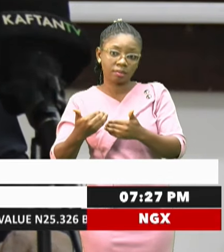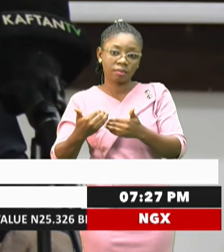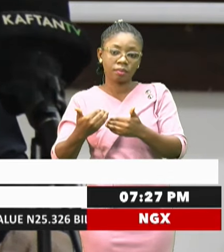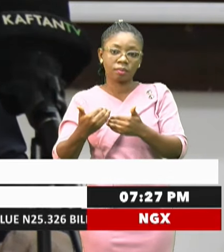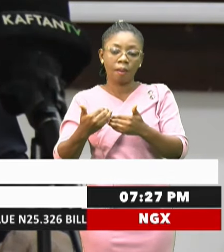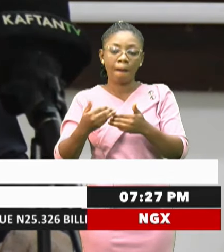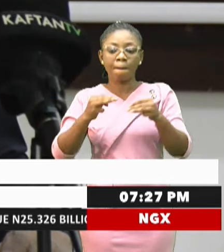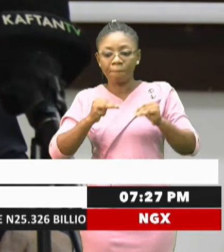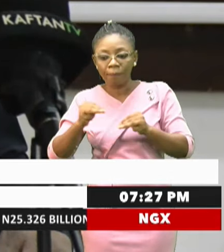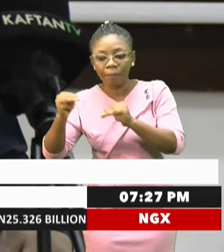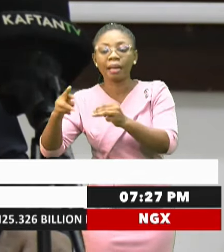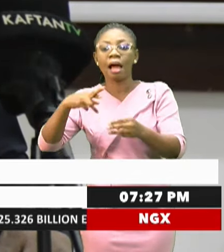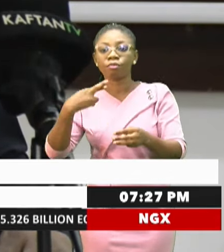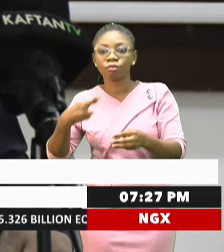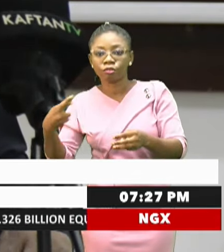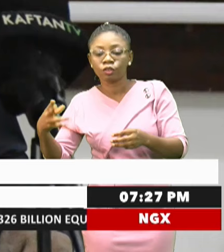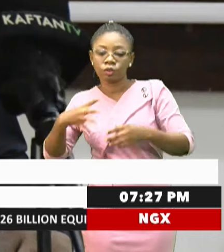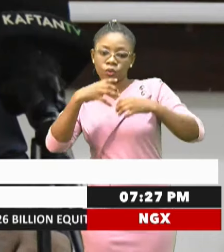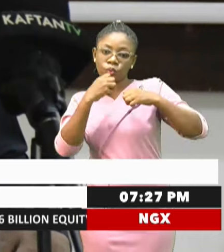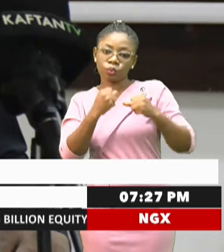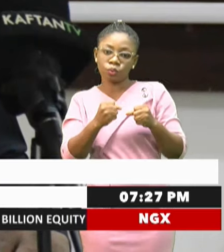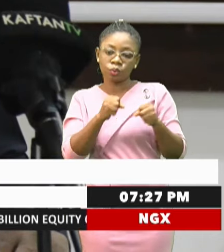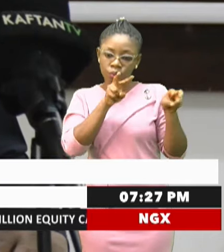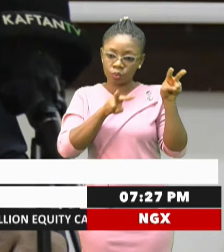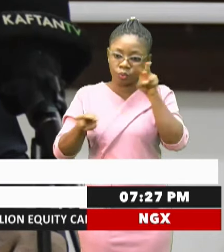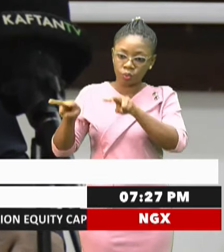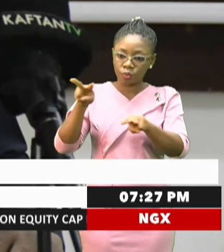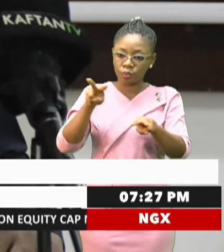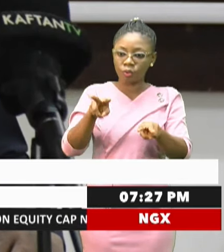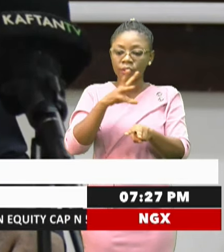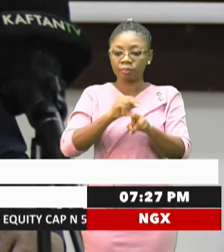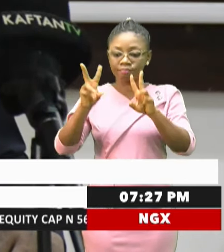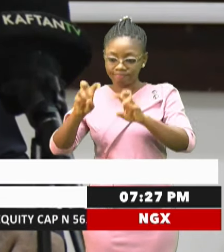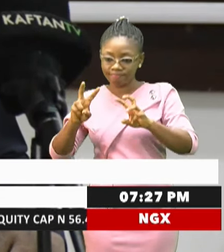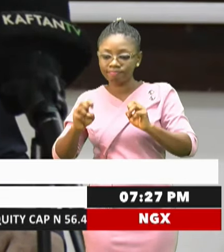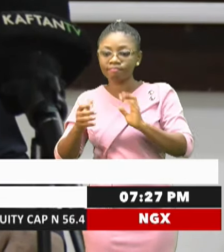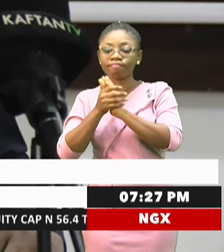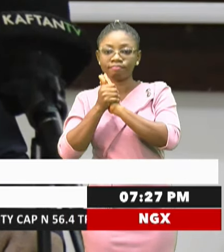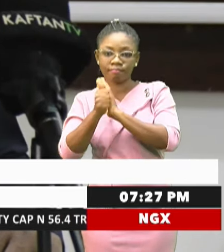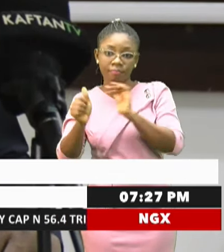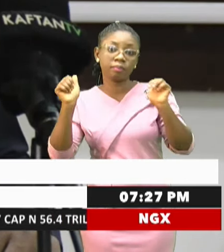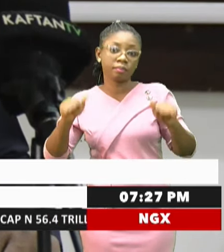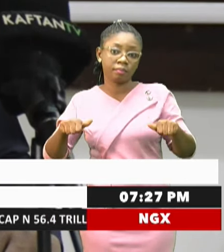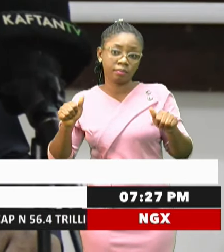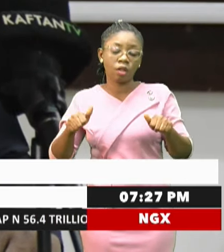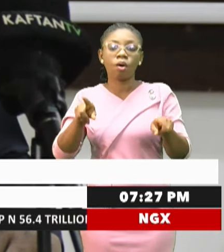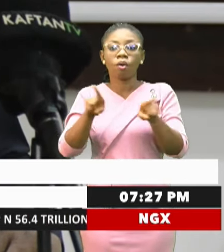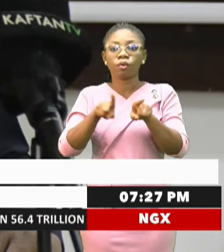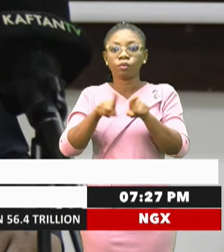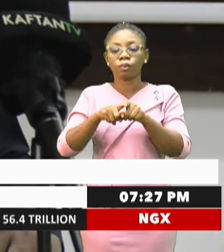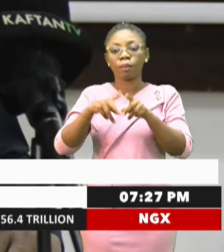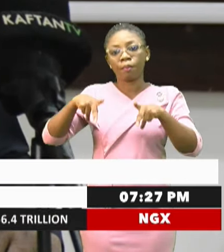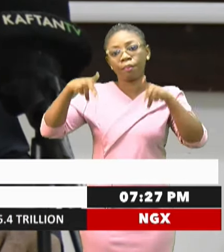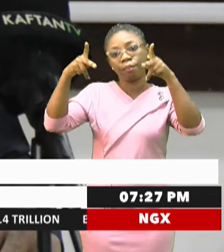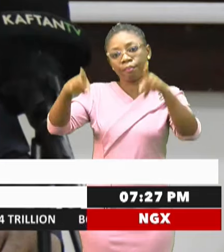resources, strengthen surveillance and diagnostic capacity and capabilities, enhance case management,